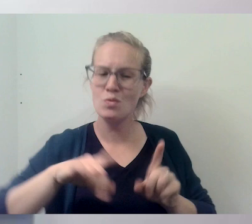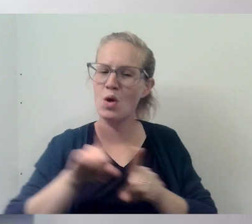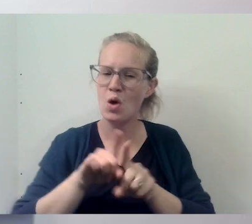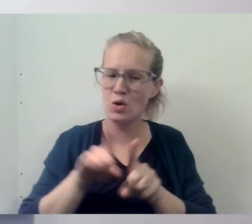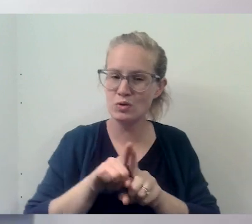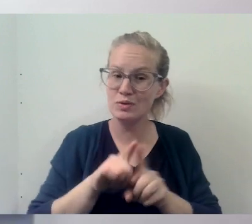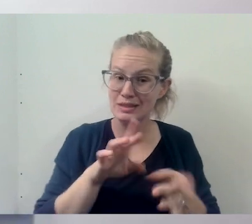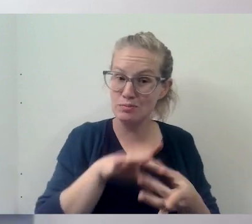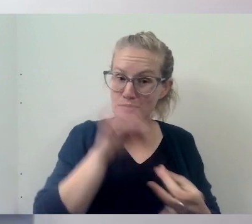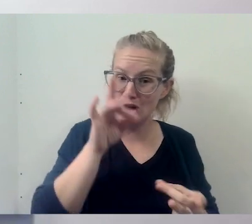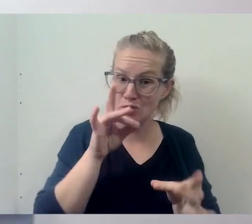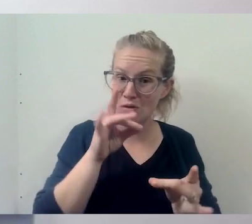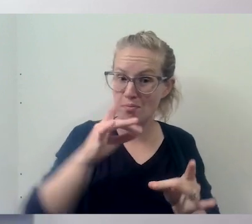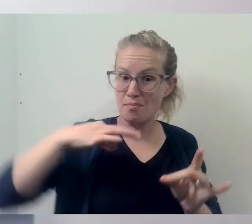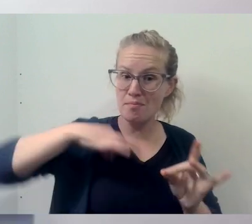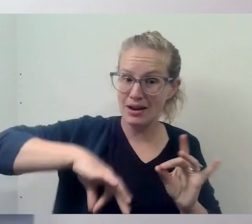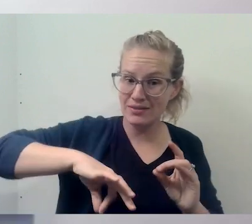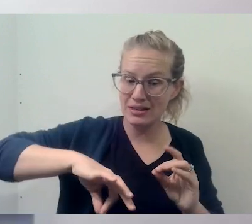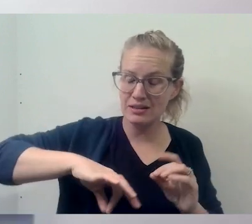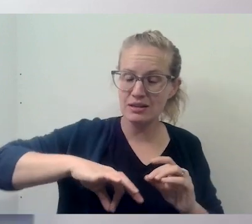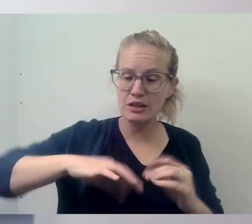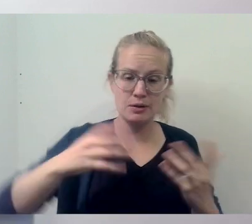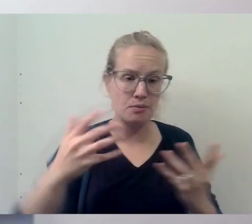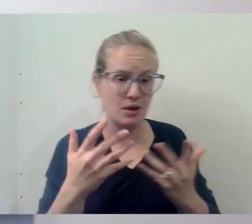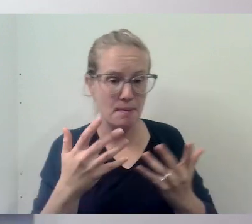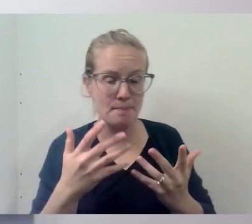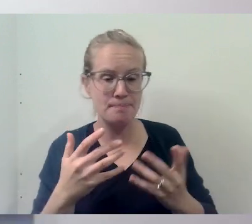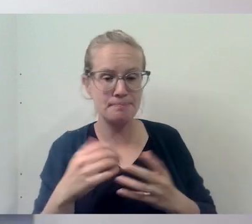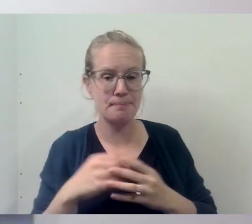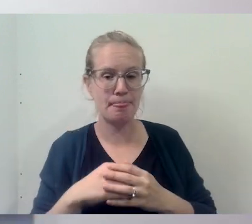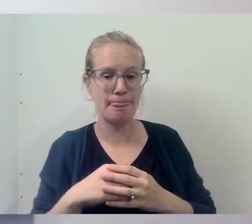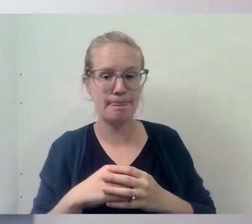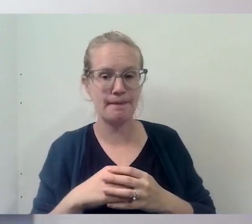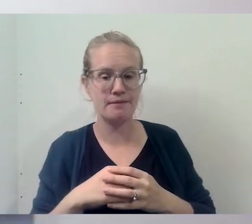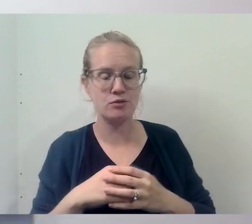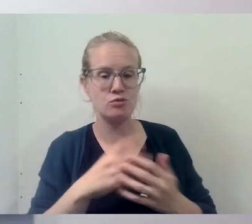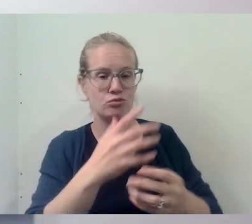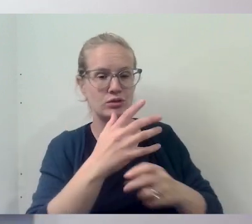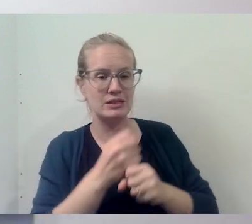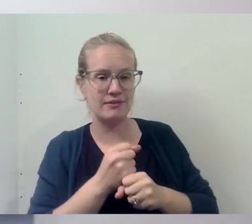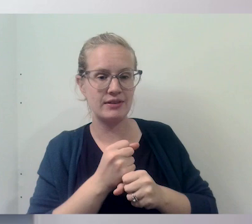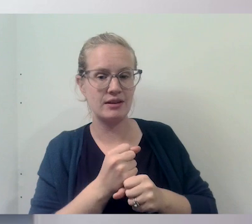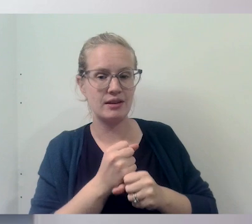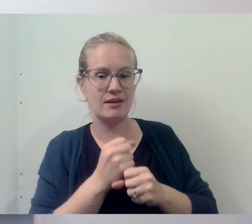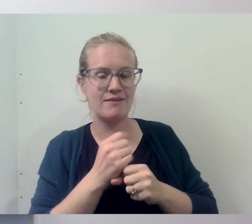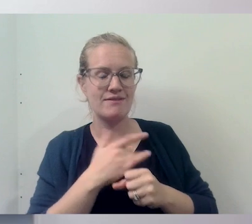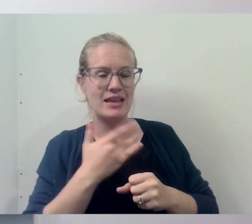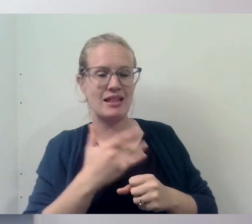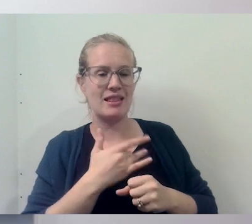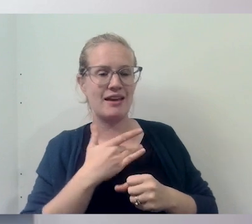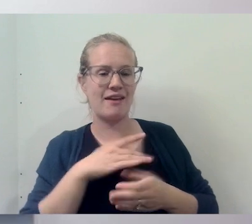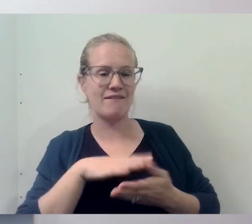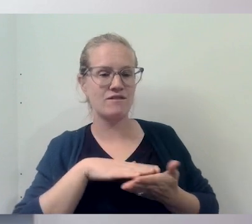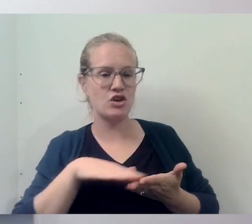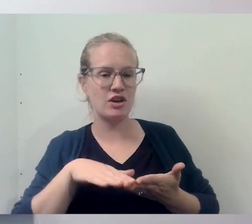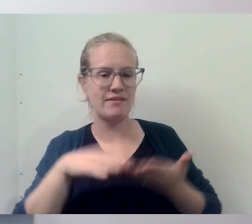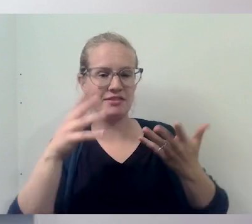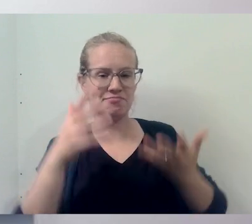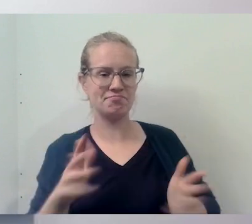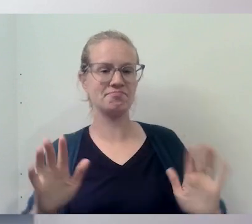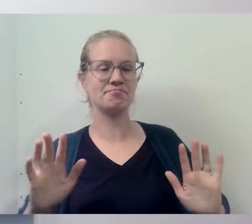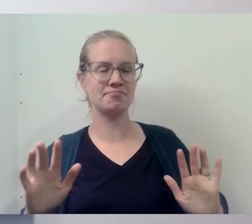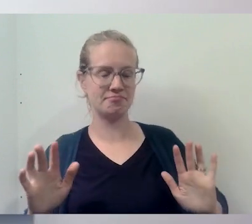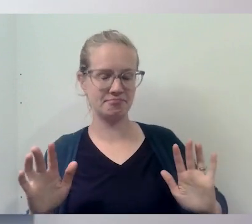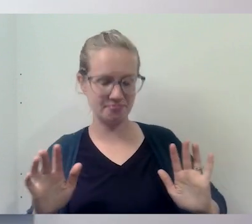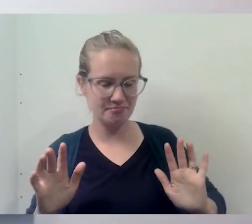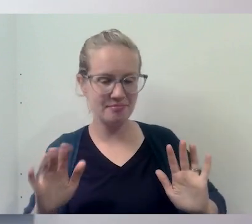as one of the spiritual benefits is actually just receiving, feeling forgiven. You